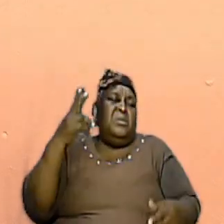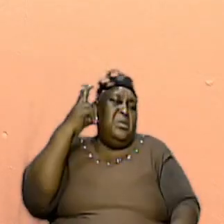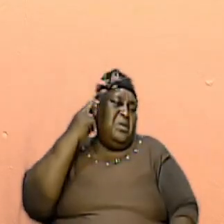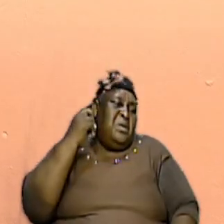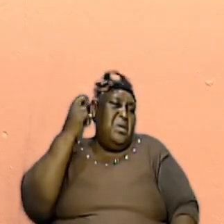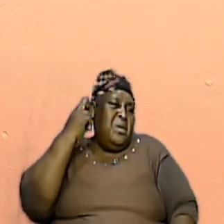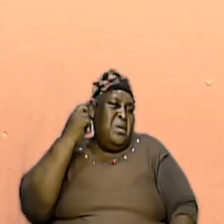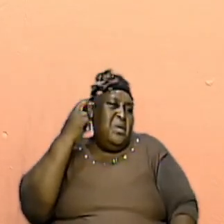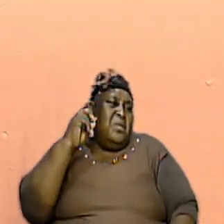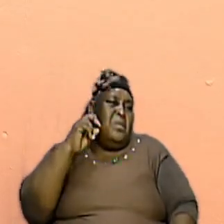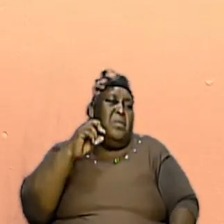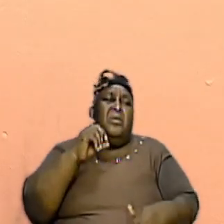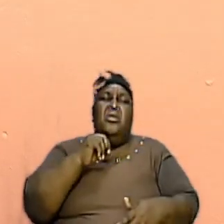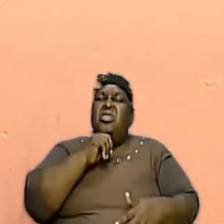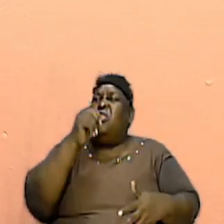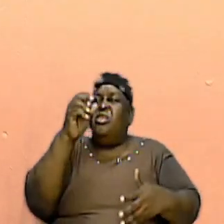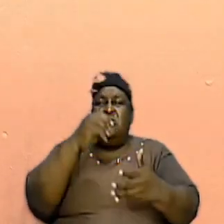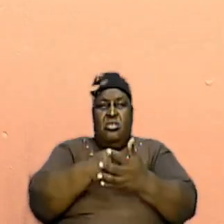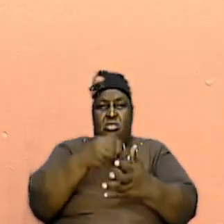Probably Unlearned Teachers